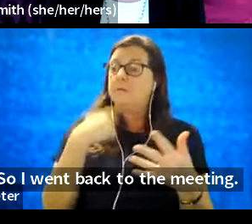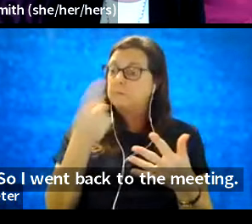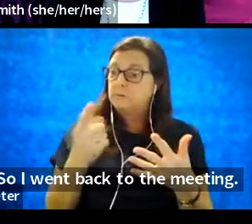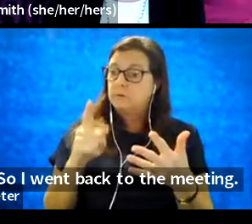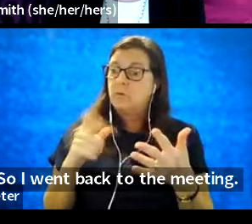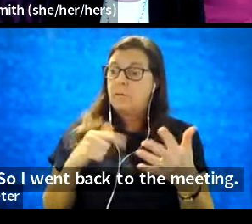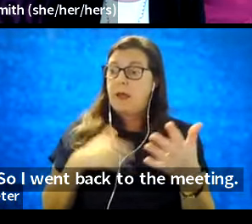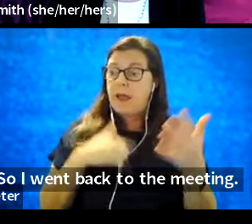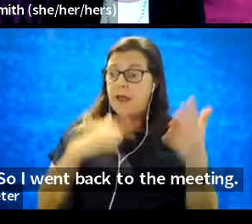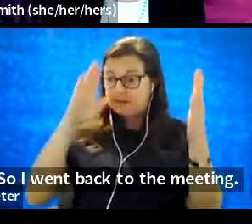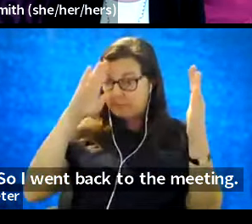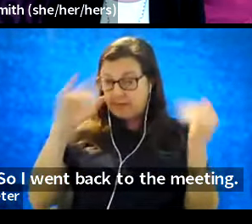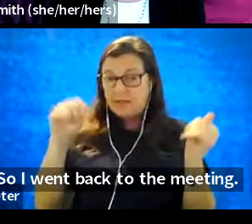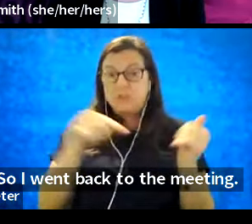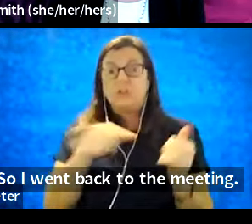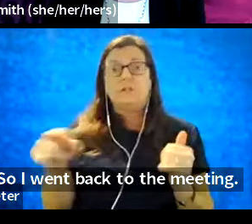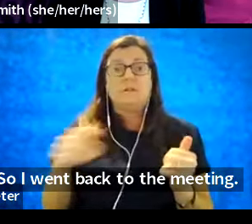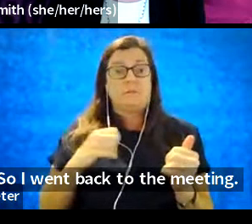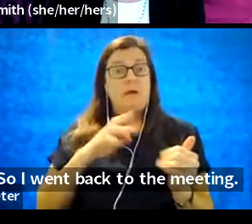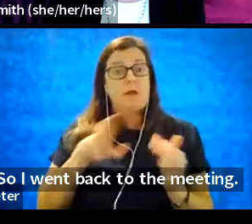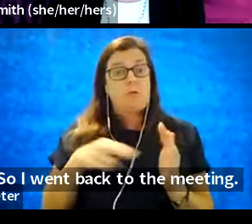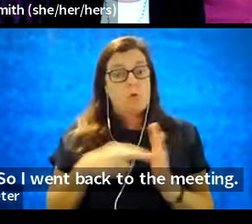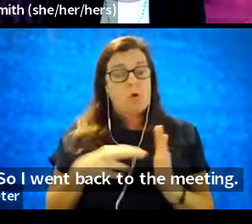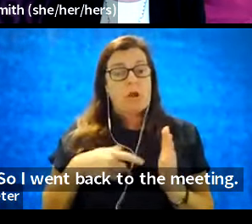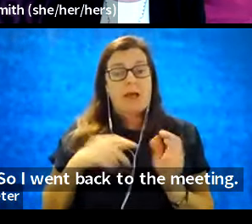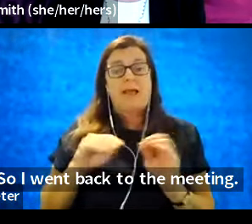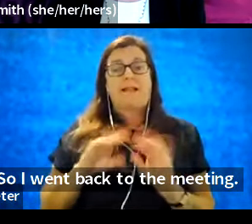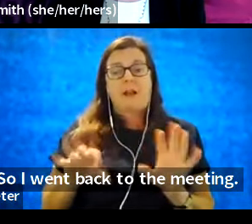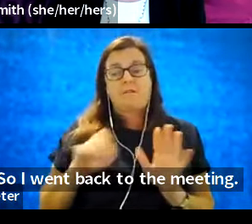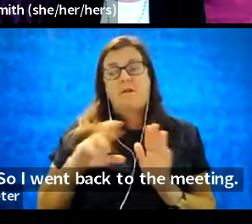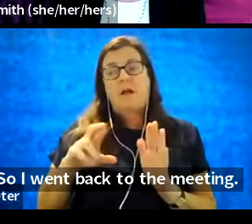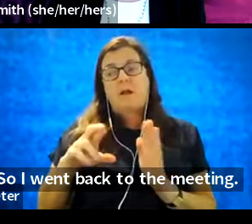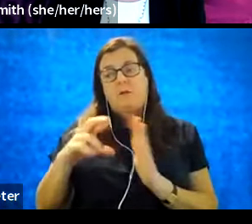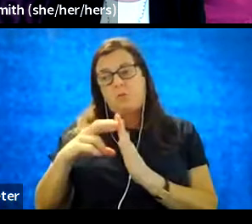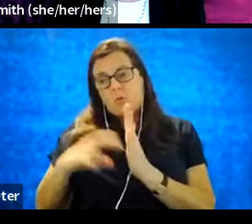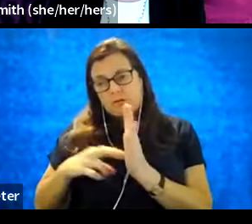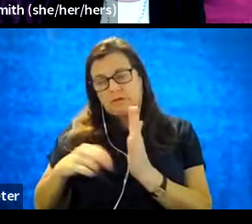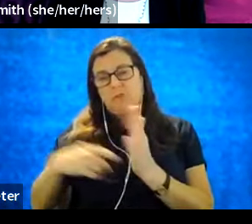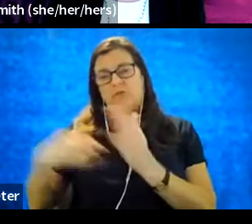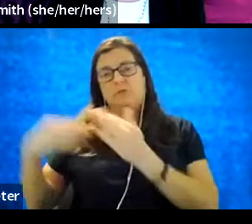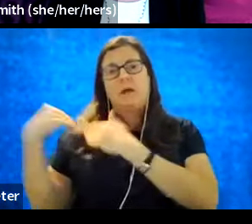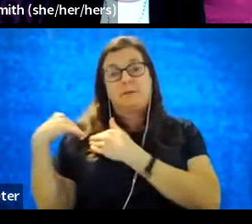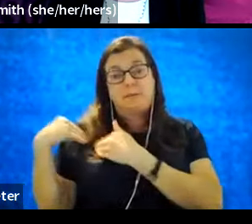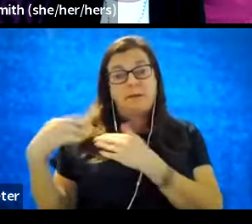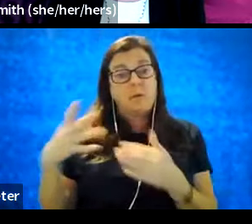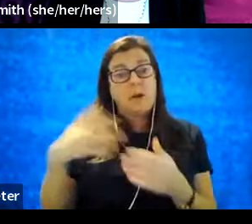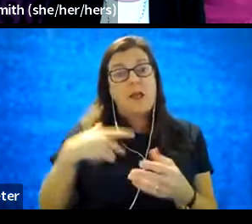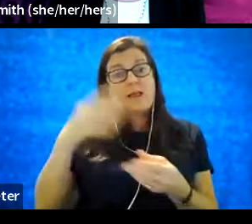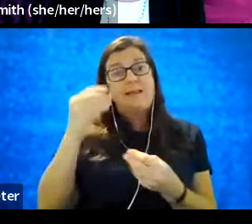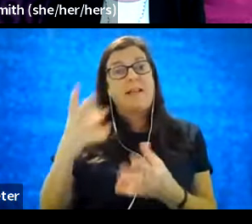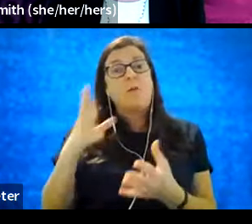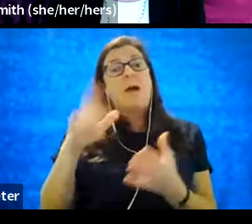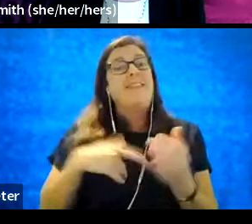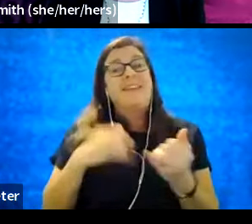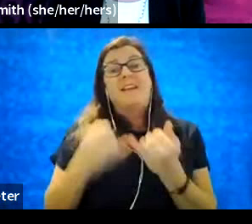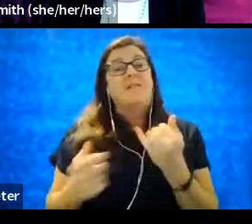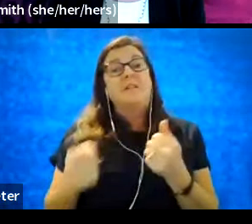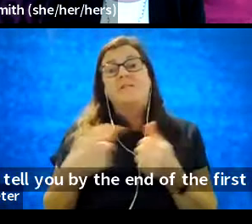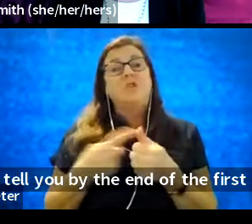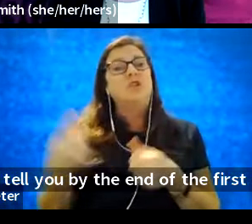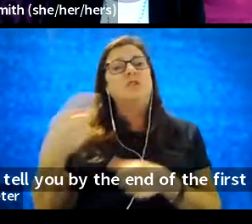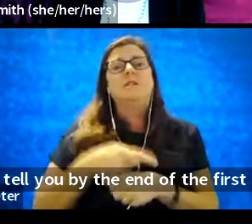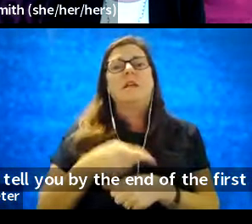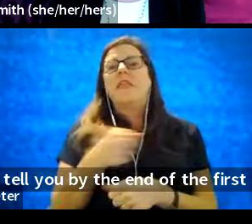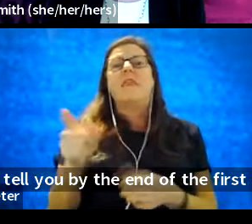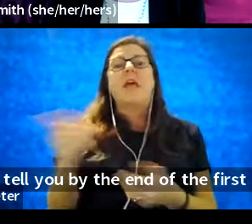expectations were and my role. I clarified roles and responsibilities. And when I tell you, by the end of the first day, they